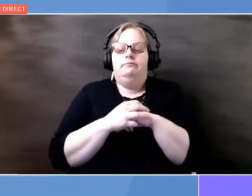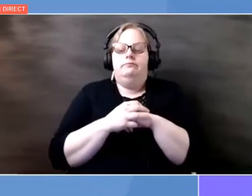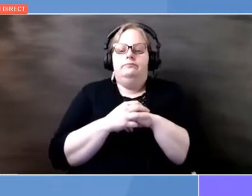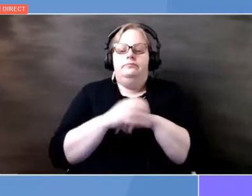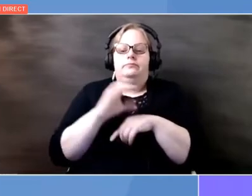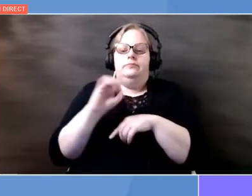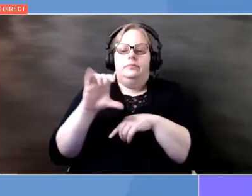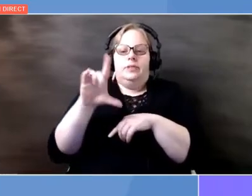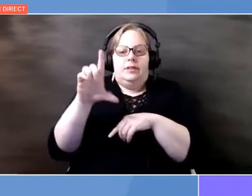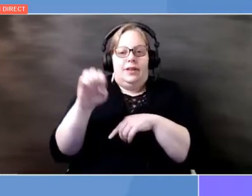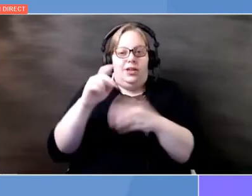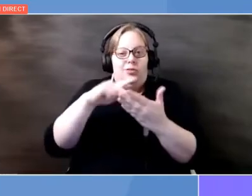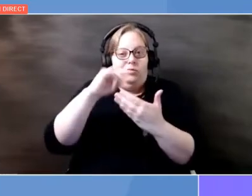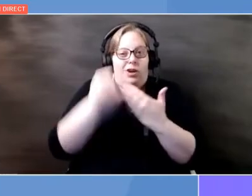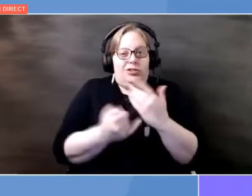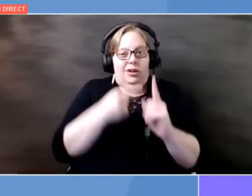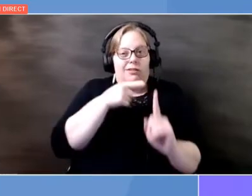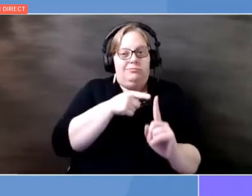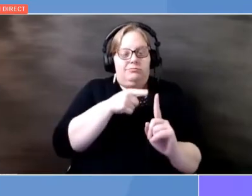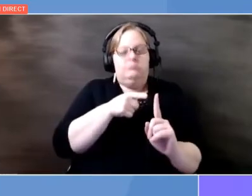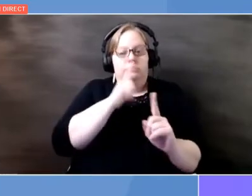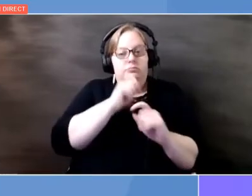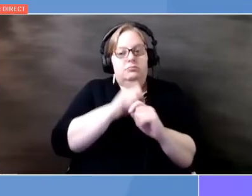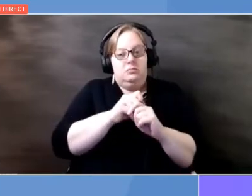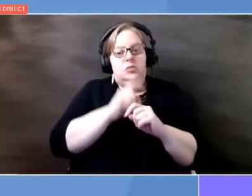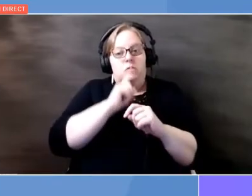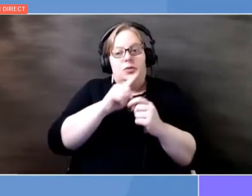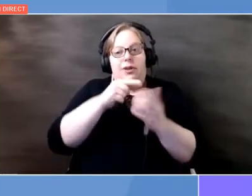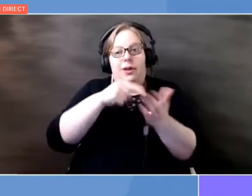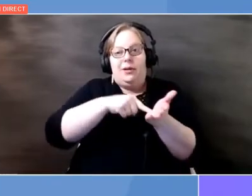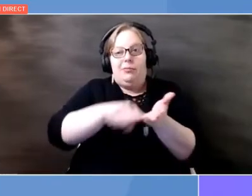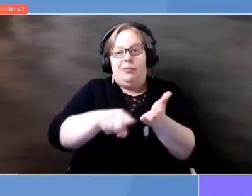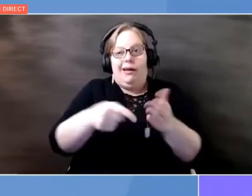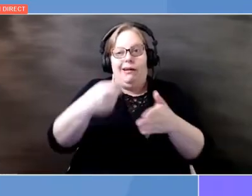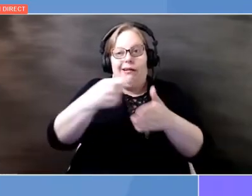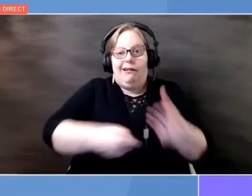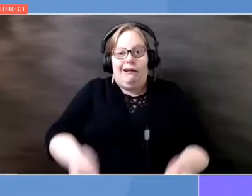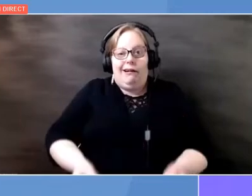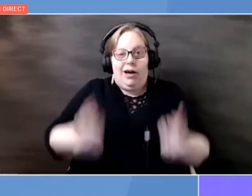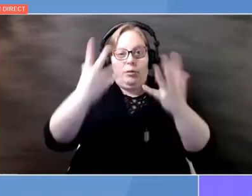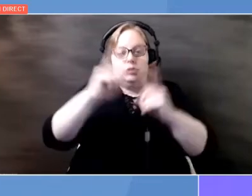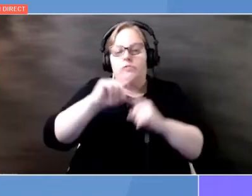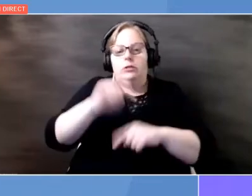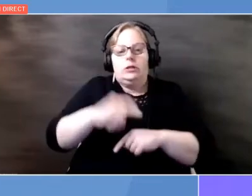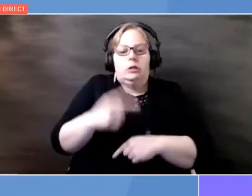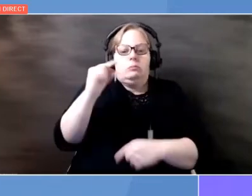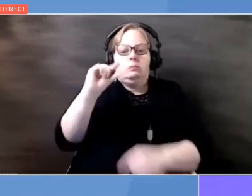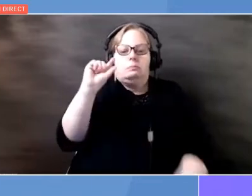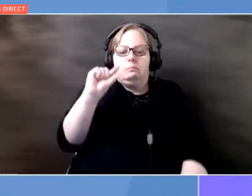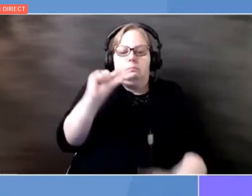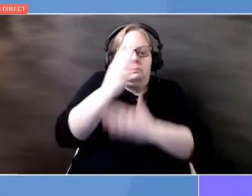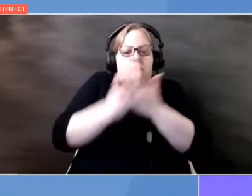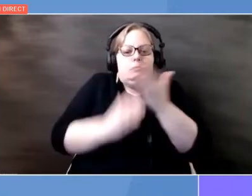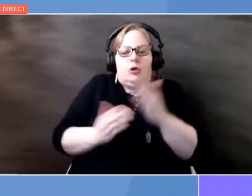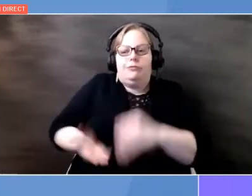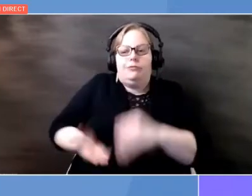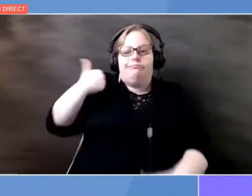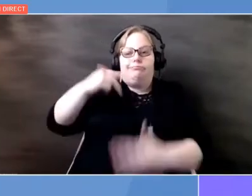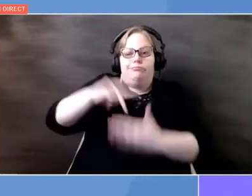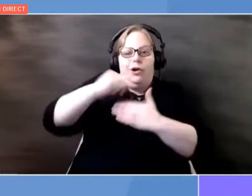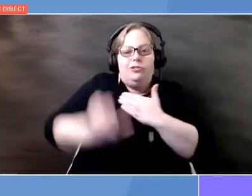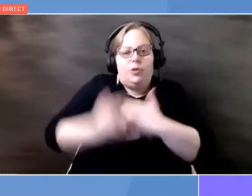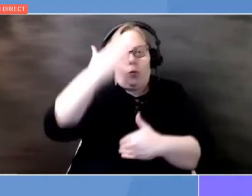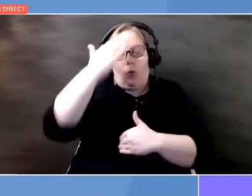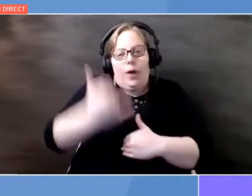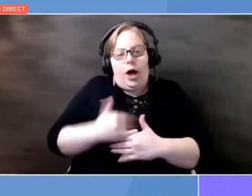project is also estimated to cost just a fraction of the previous project, because that's what happened when you learn by doing.